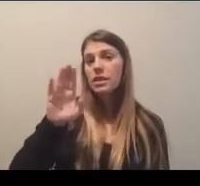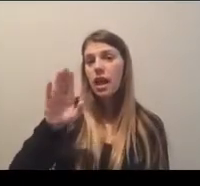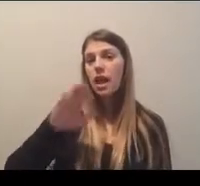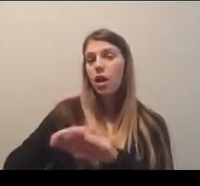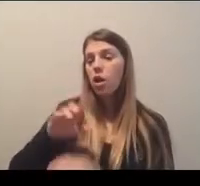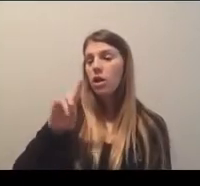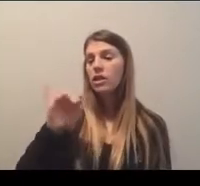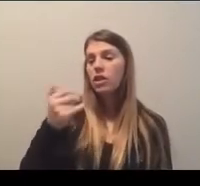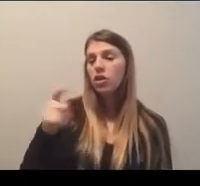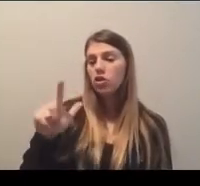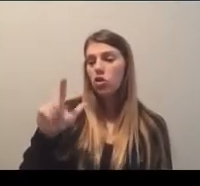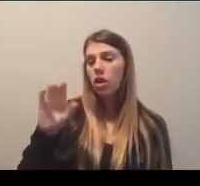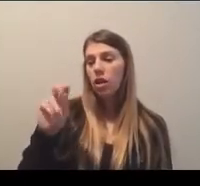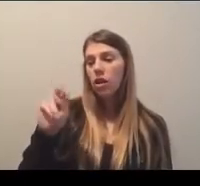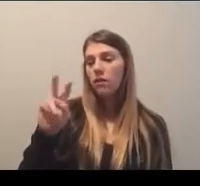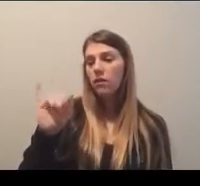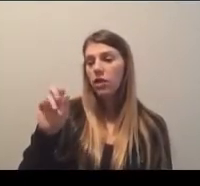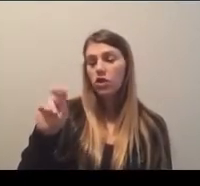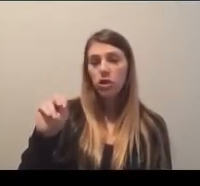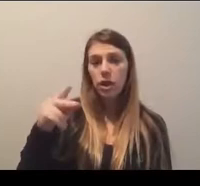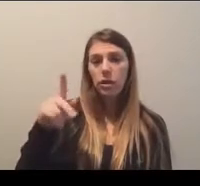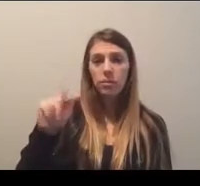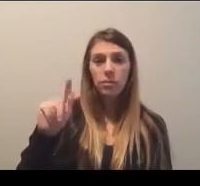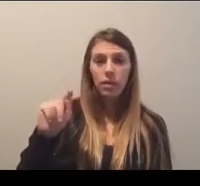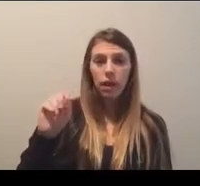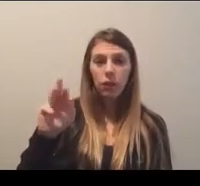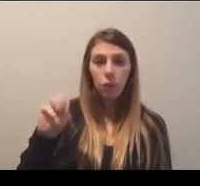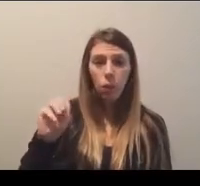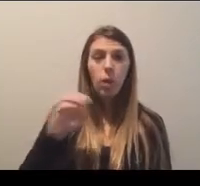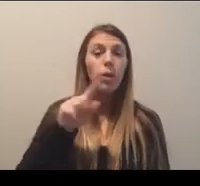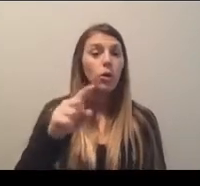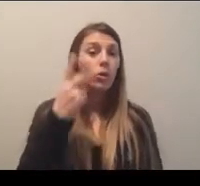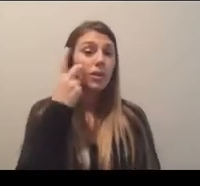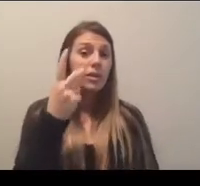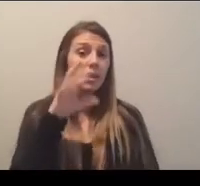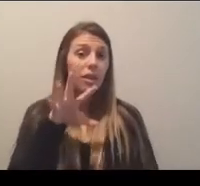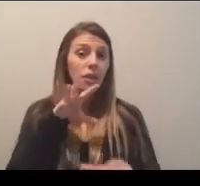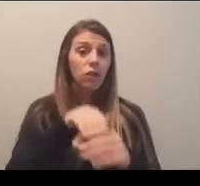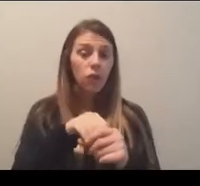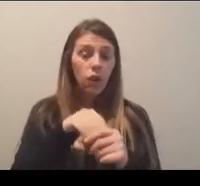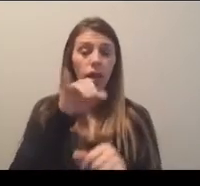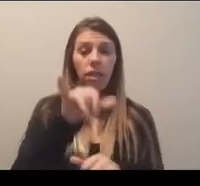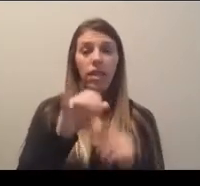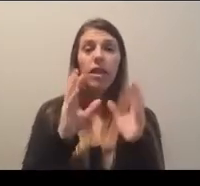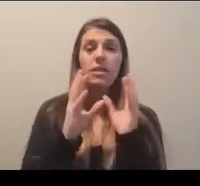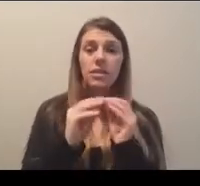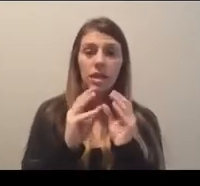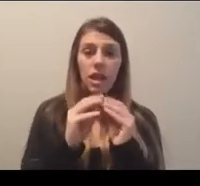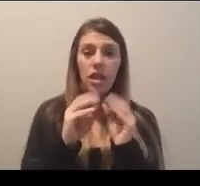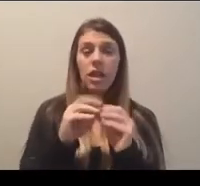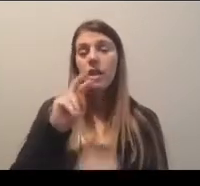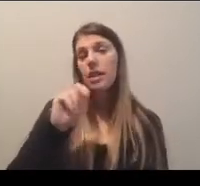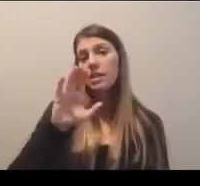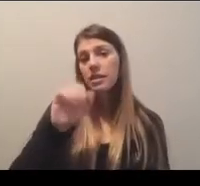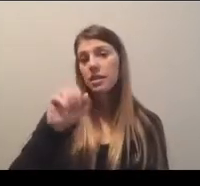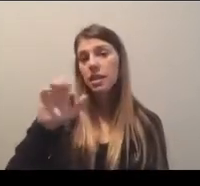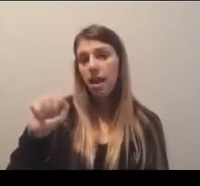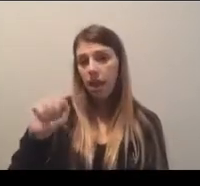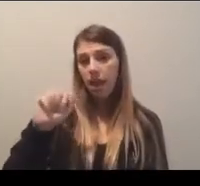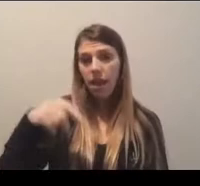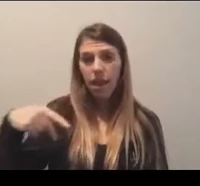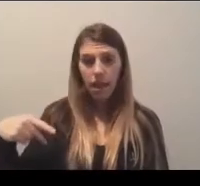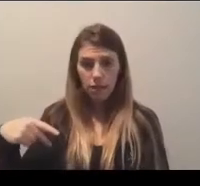convention platform. You can also view and participate in convention sessions via the NCA convention app,